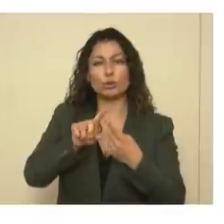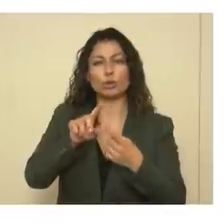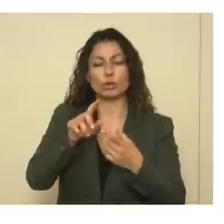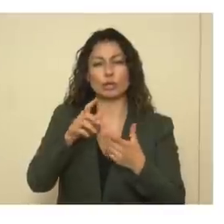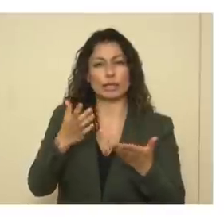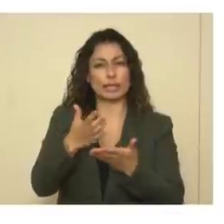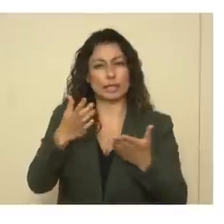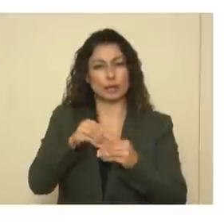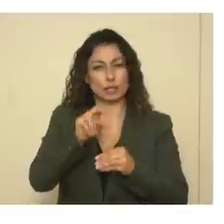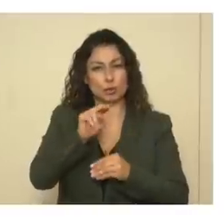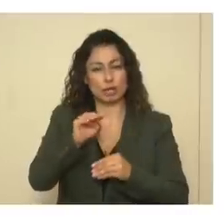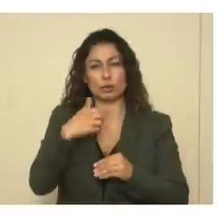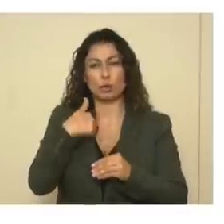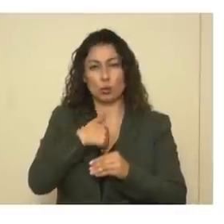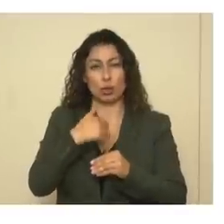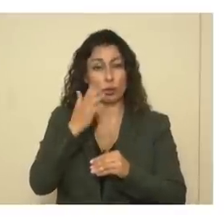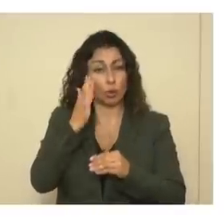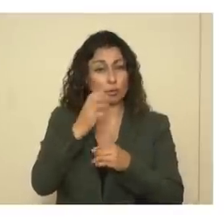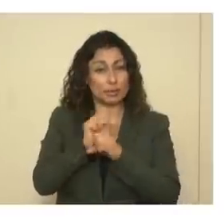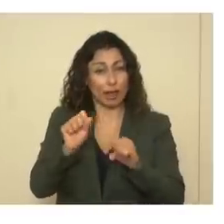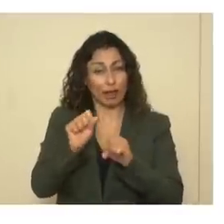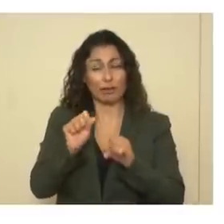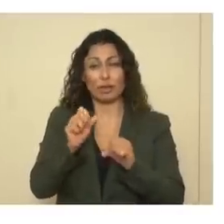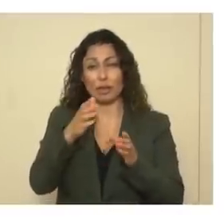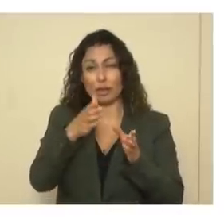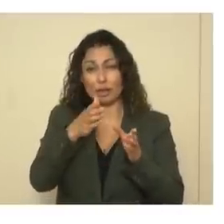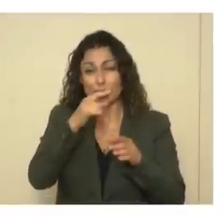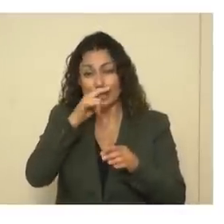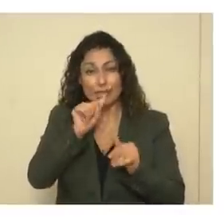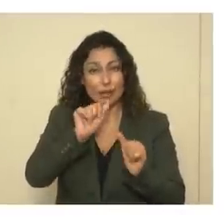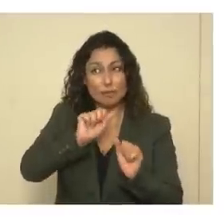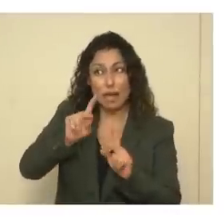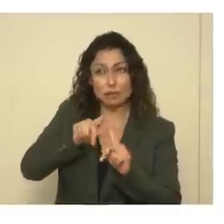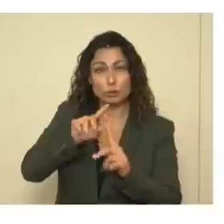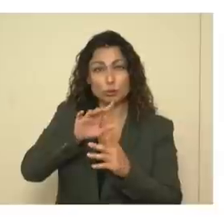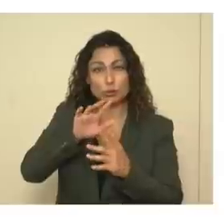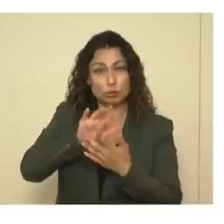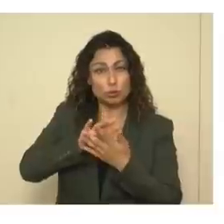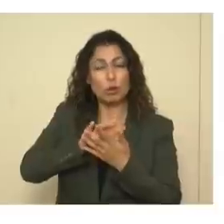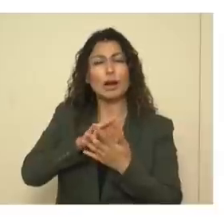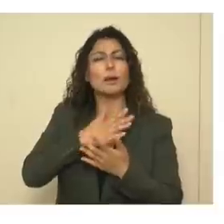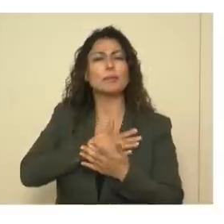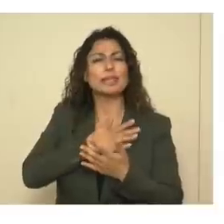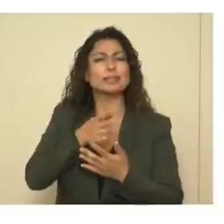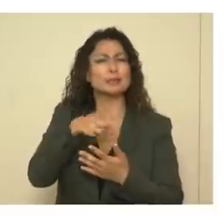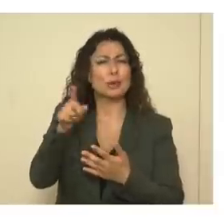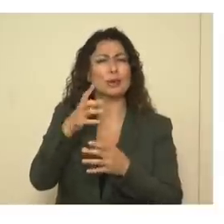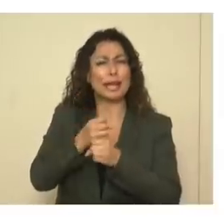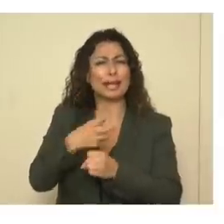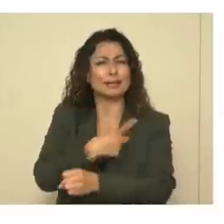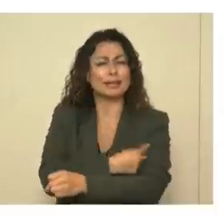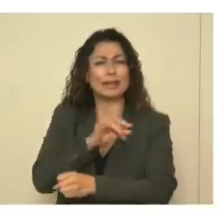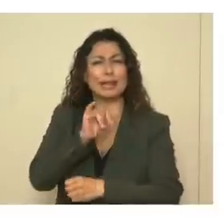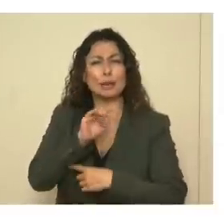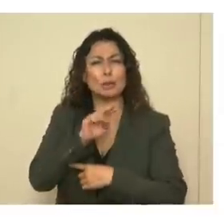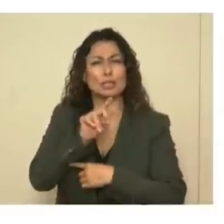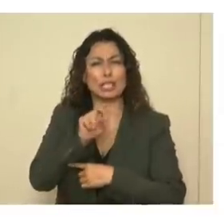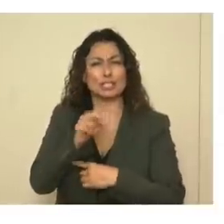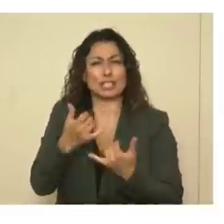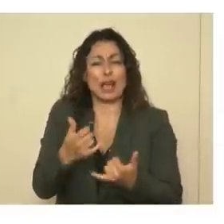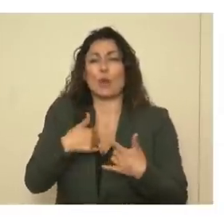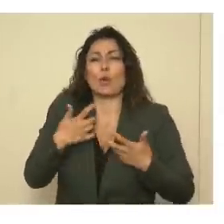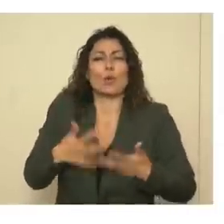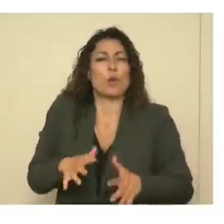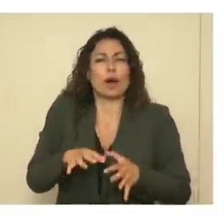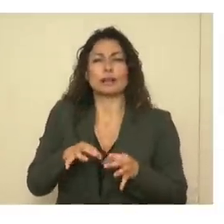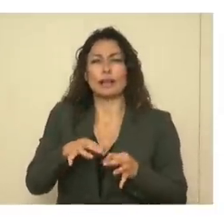in New Mexico where it's going to be safe for kids to go back to school, please get them immunized now. You don't want to introduce another delay